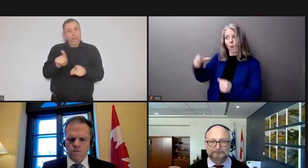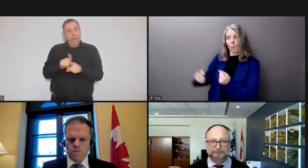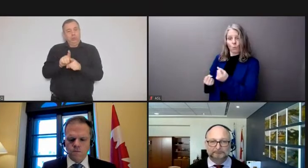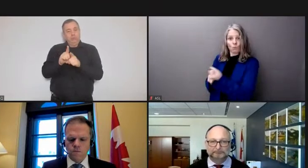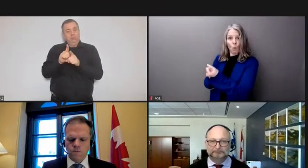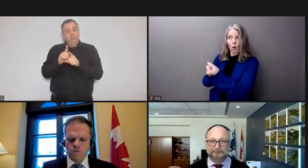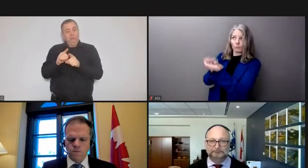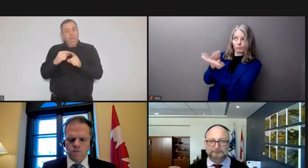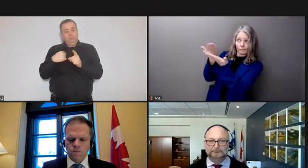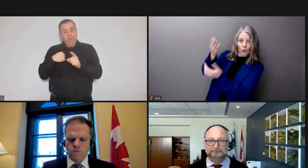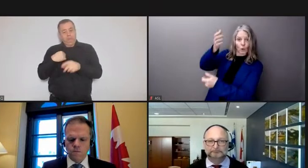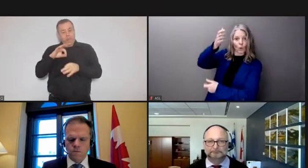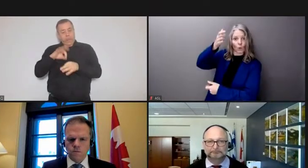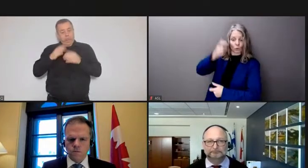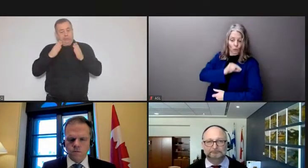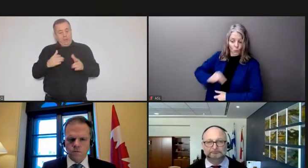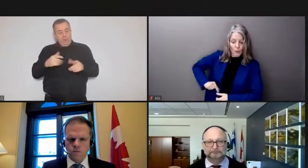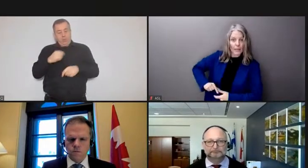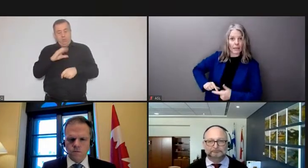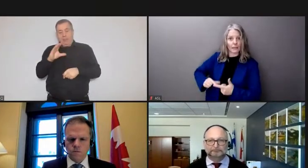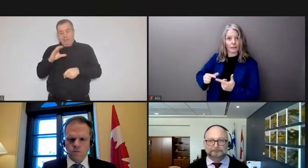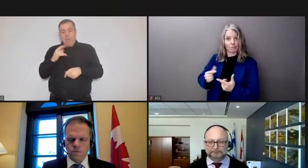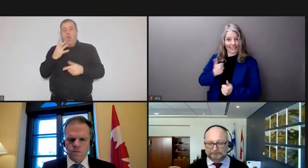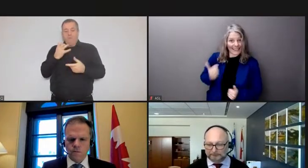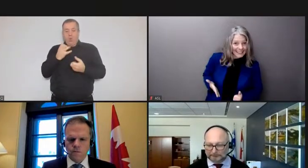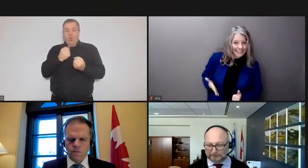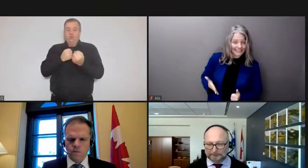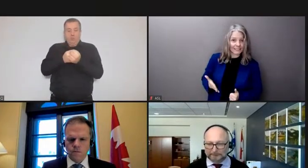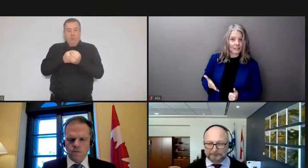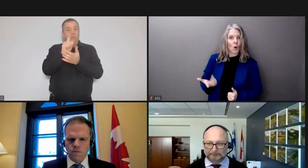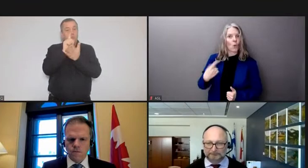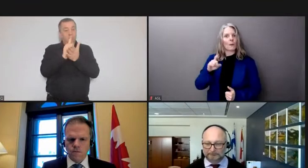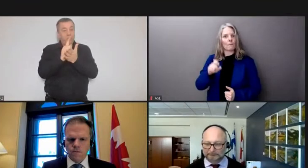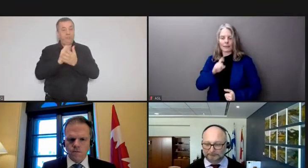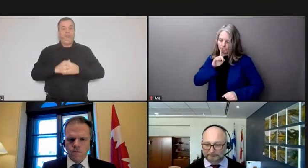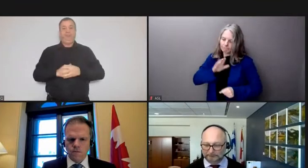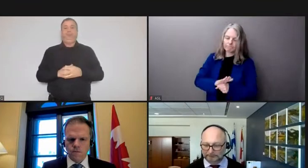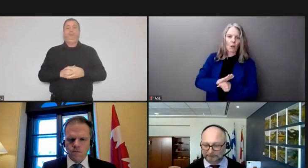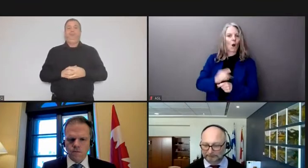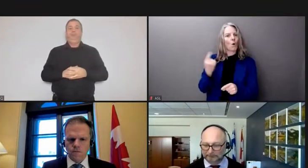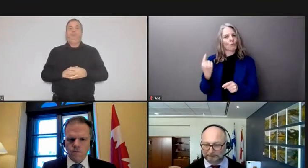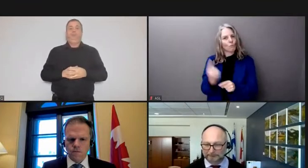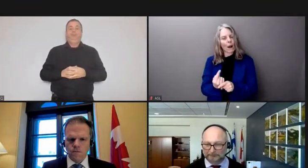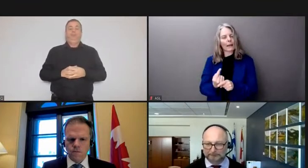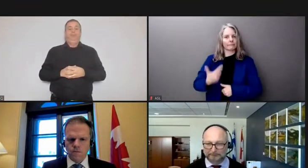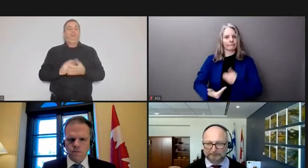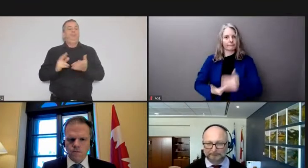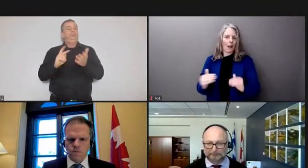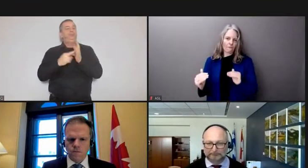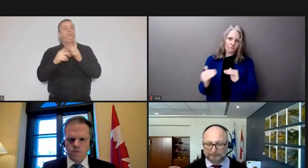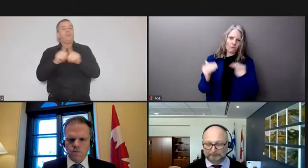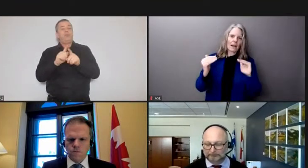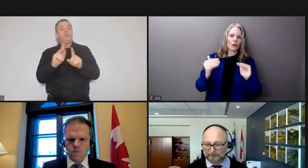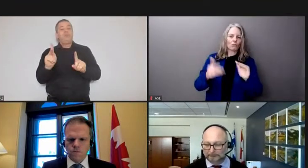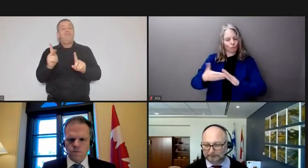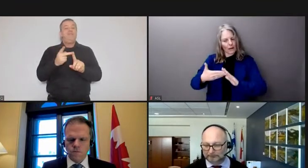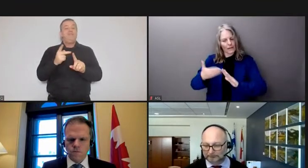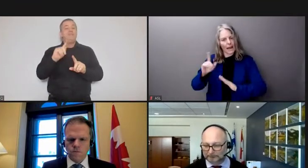and I think this kind of gets back to what Deputy Prime Minister Freeland was saying about how the country should work